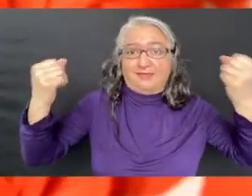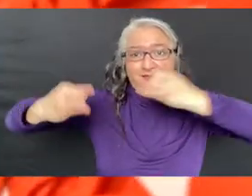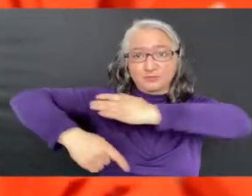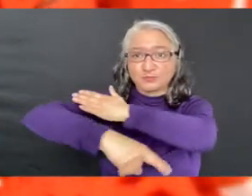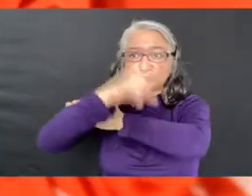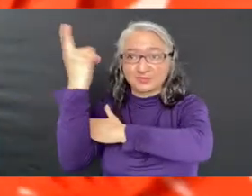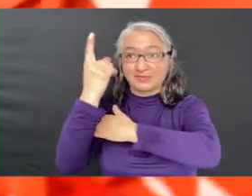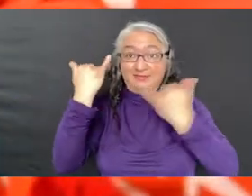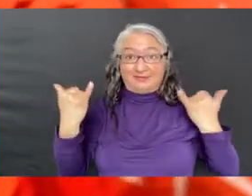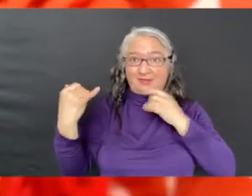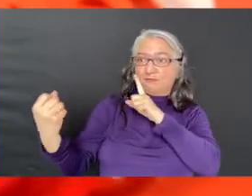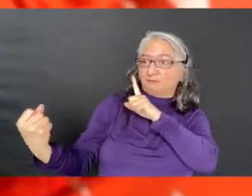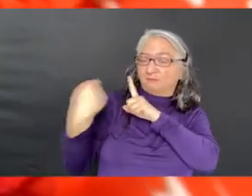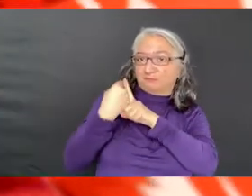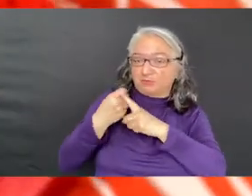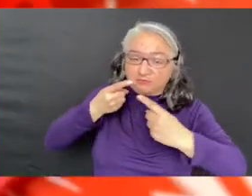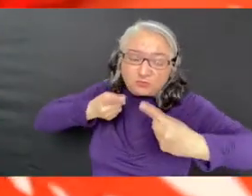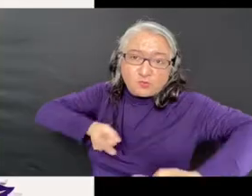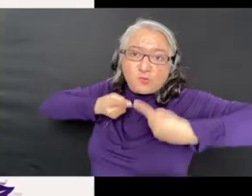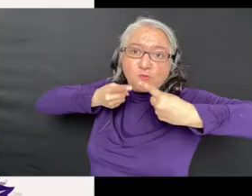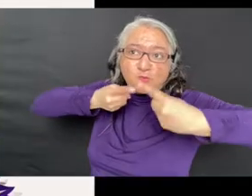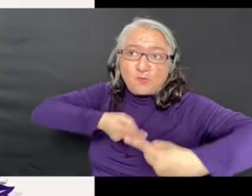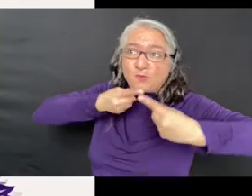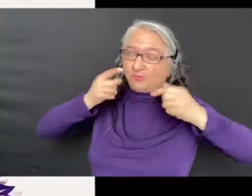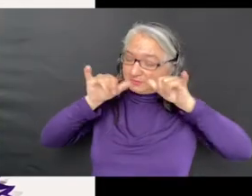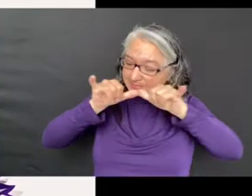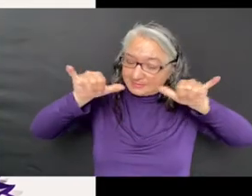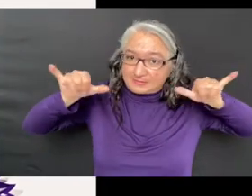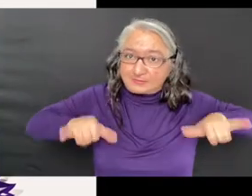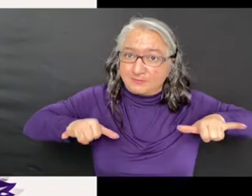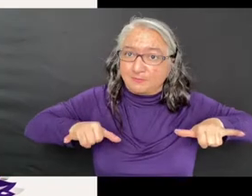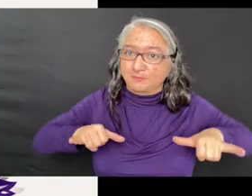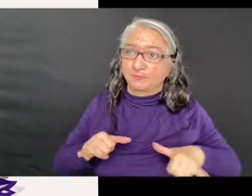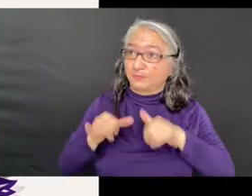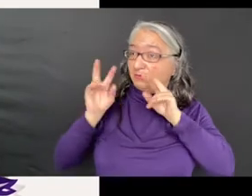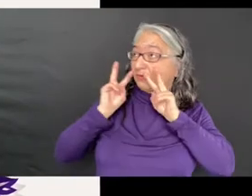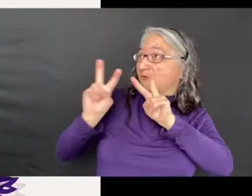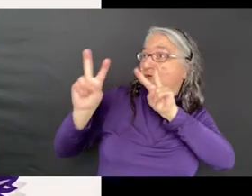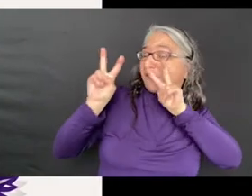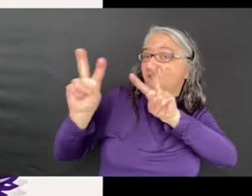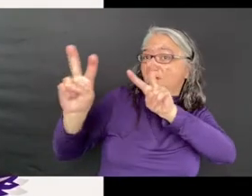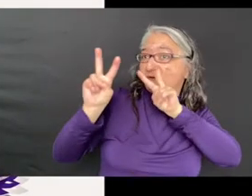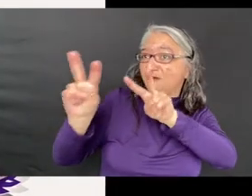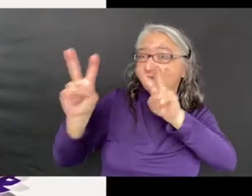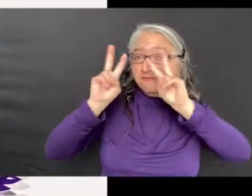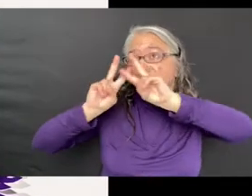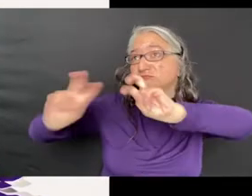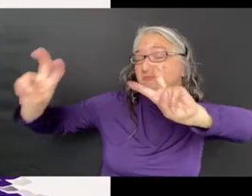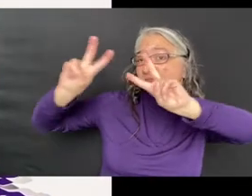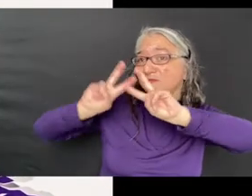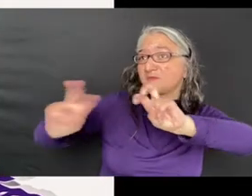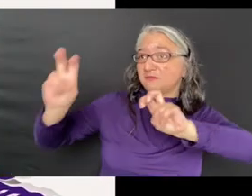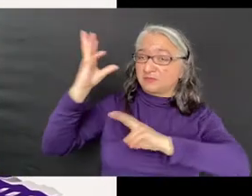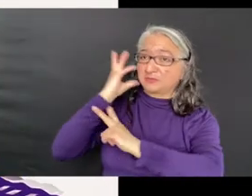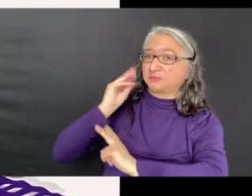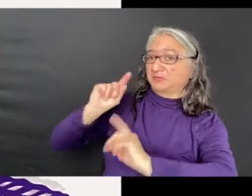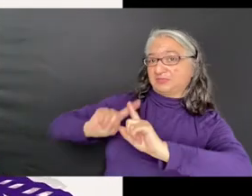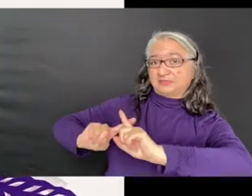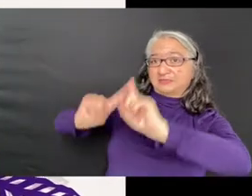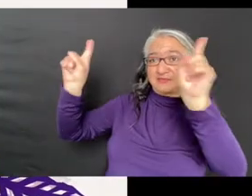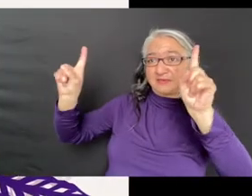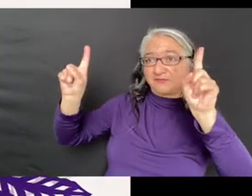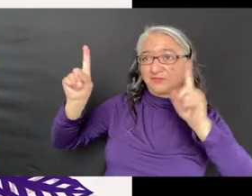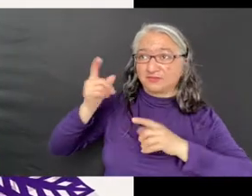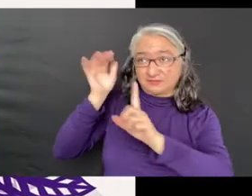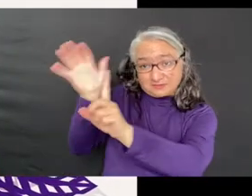of Robles' work rewards the viewer with a layered experience. The pieces are self-portraits, masks,